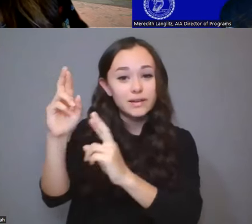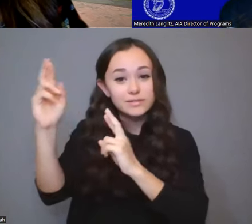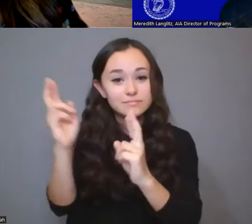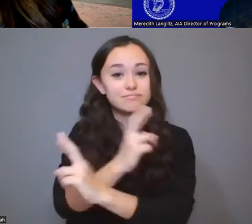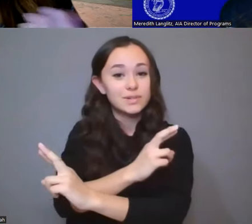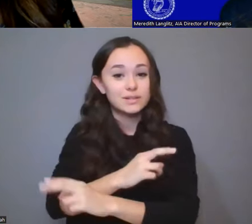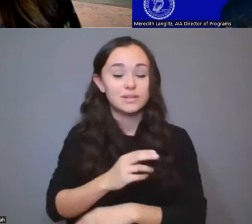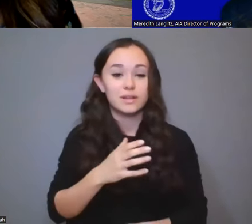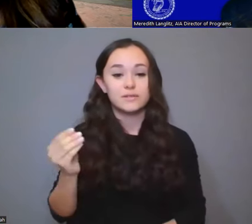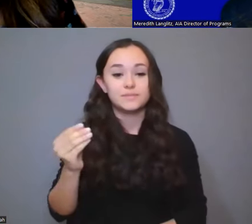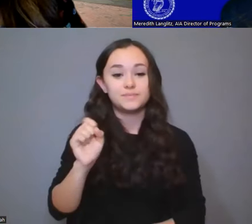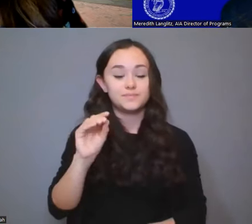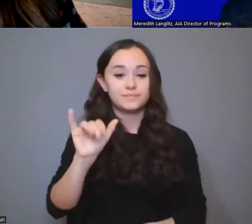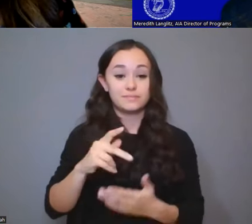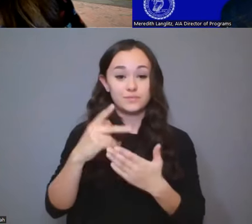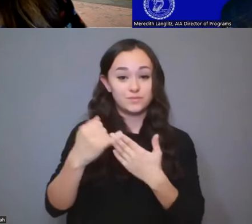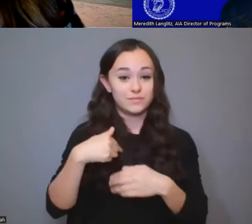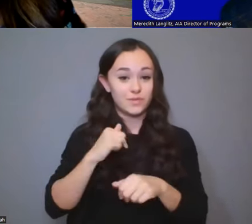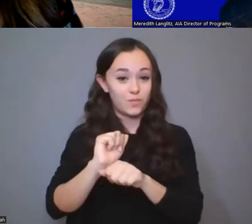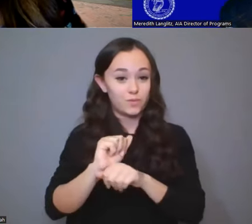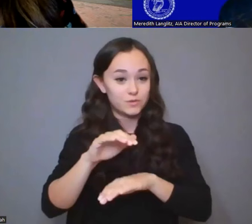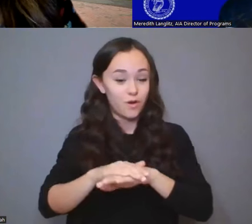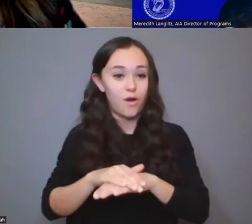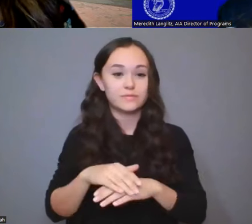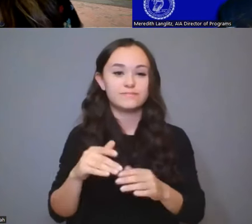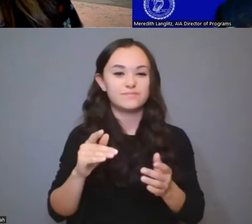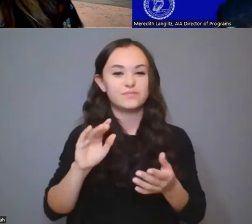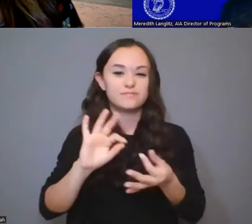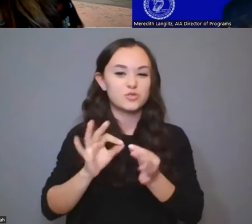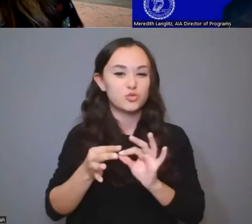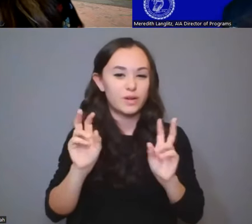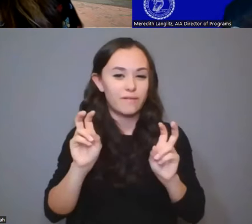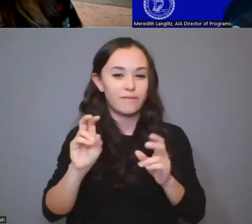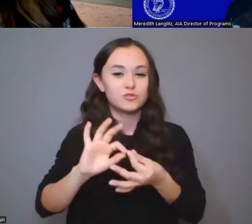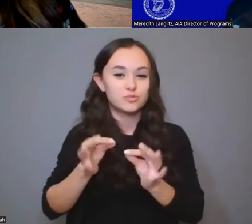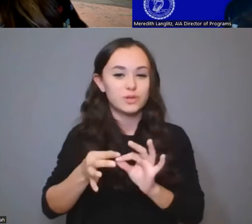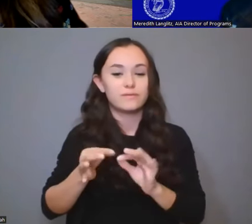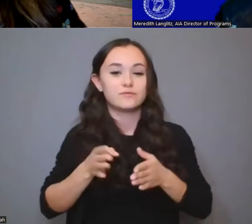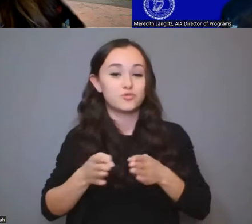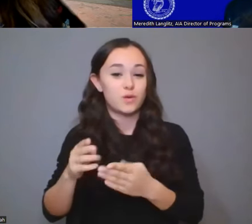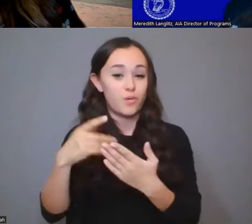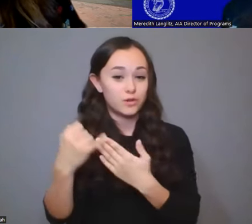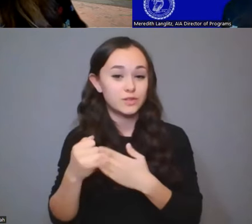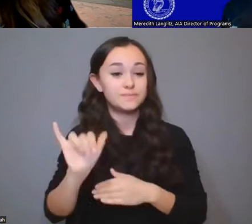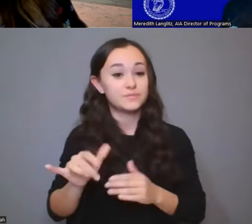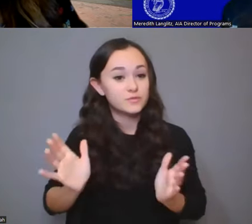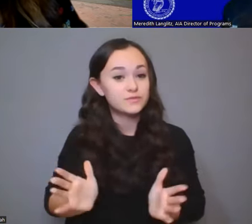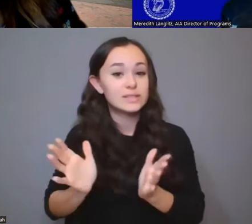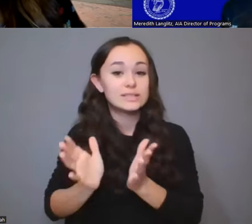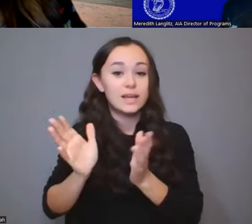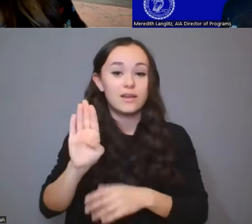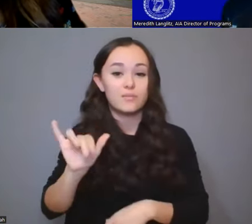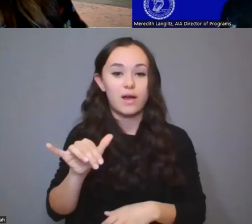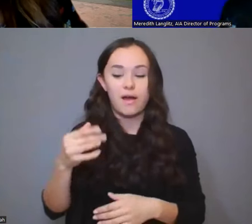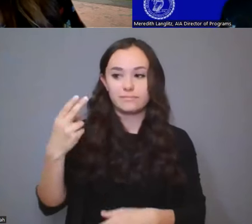project that I did and worked on, Kashia Pomo Interpretive Trail Project, you know, that was facilitated by the history of relations that